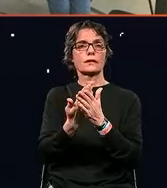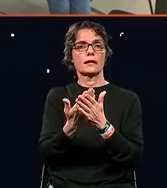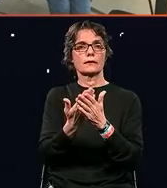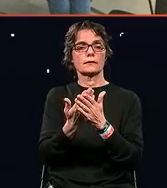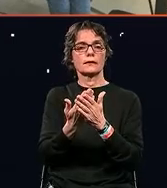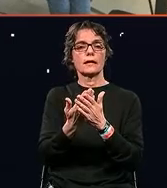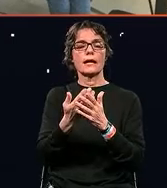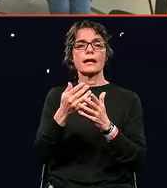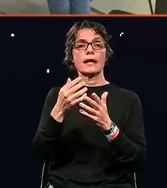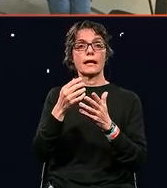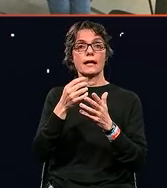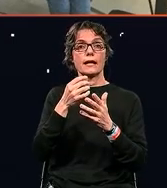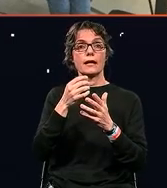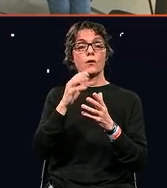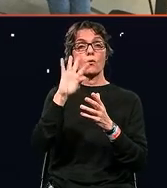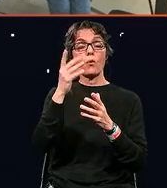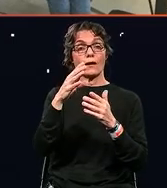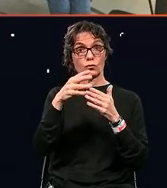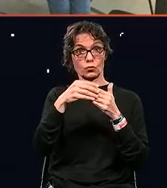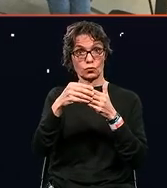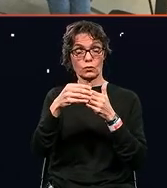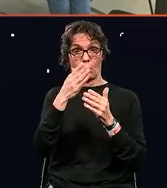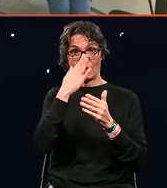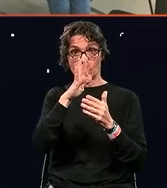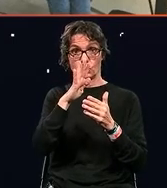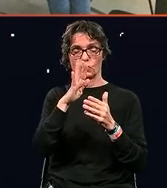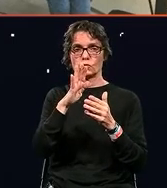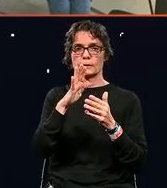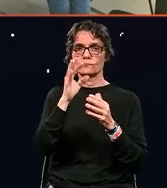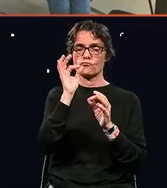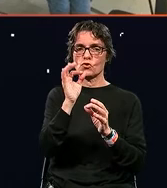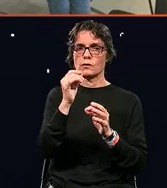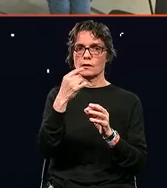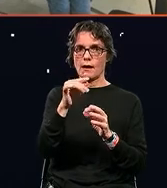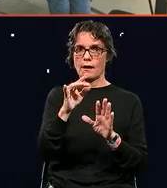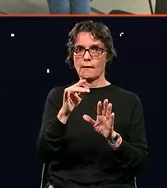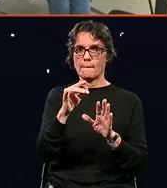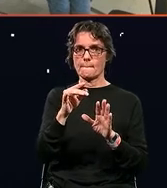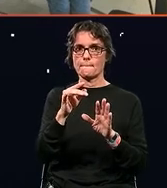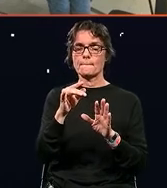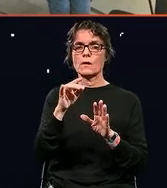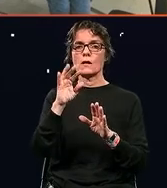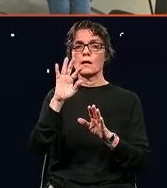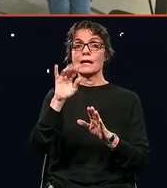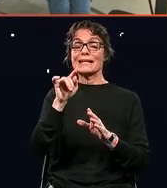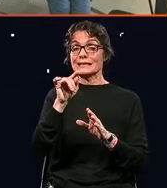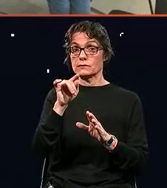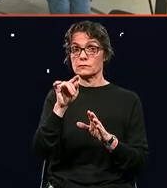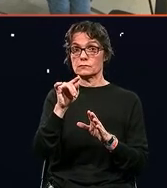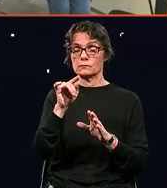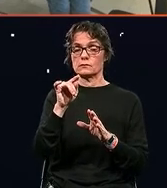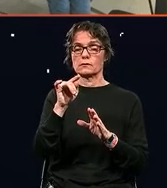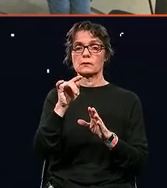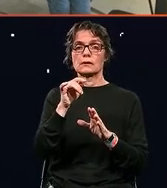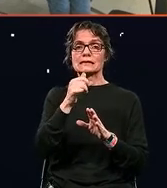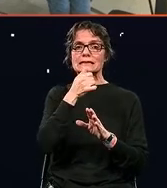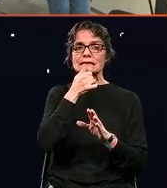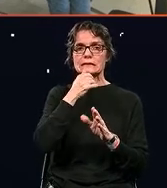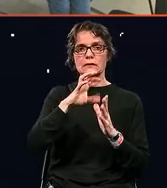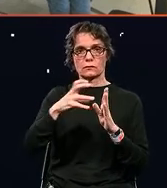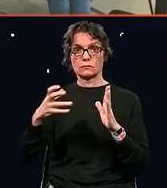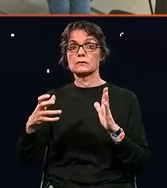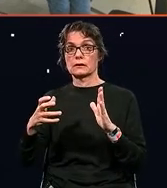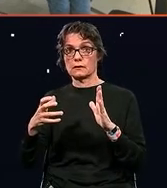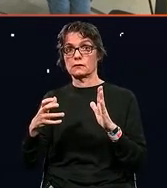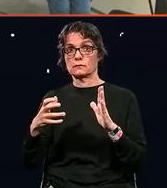go. My belief is that the harder the decision we're going to make, the more complex the